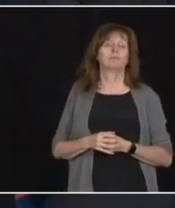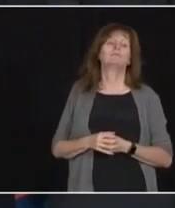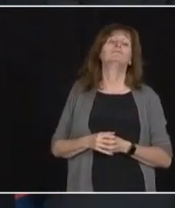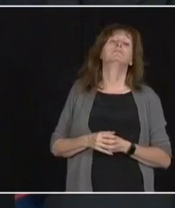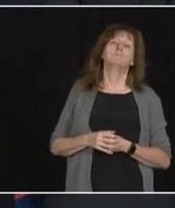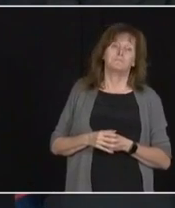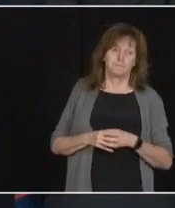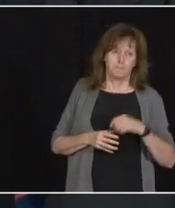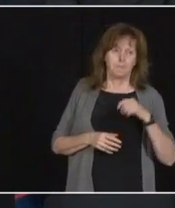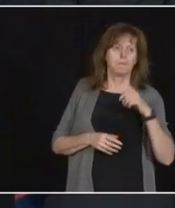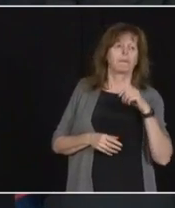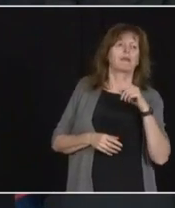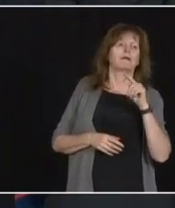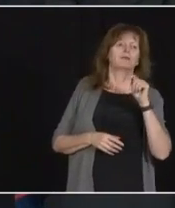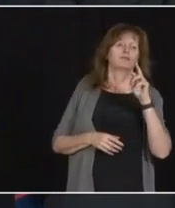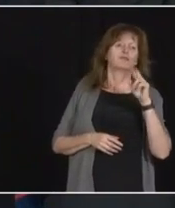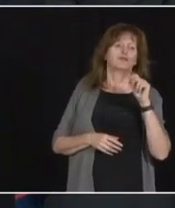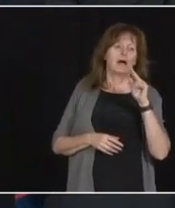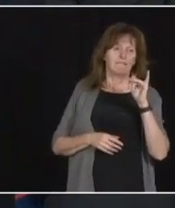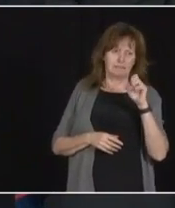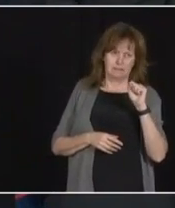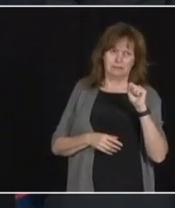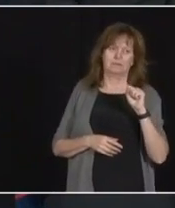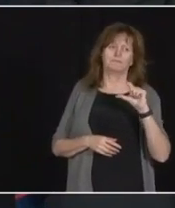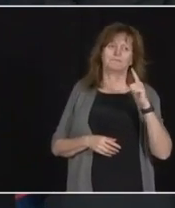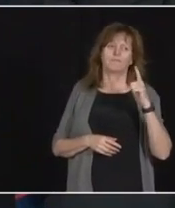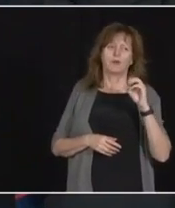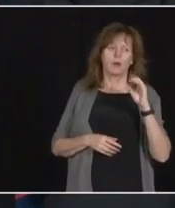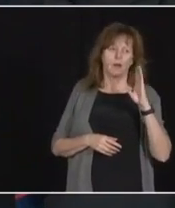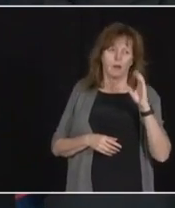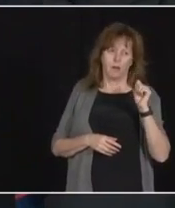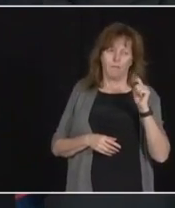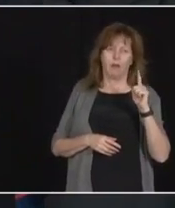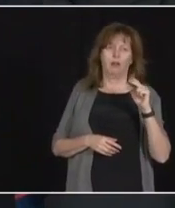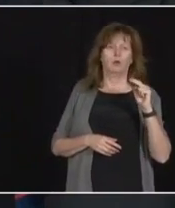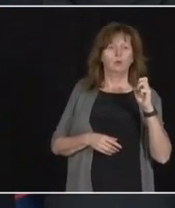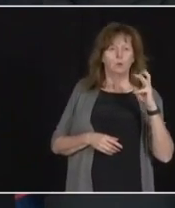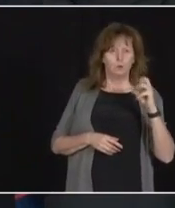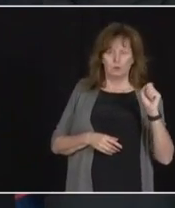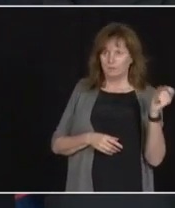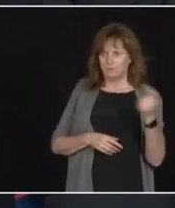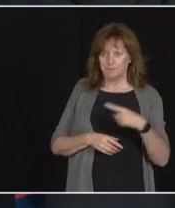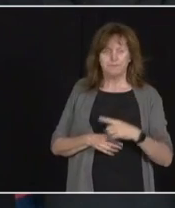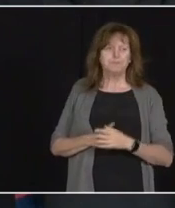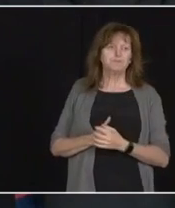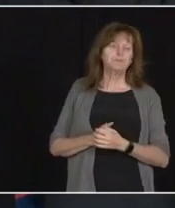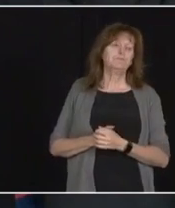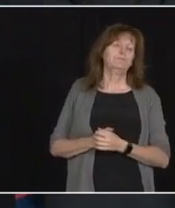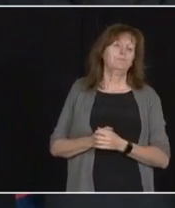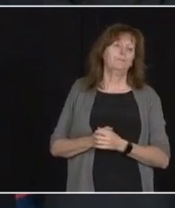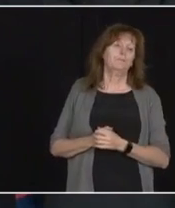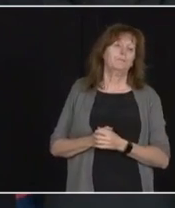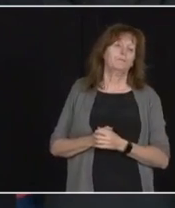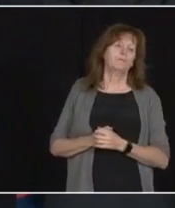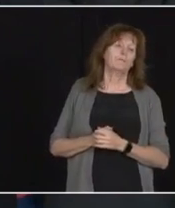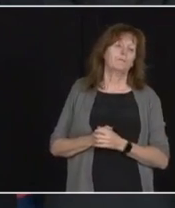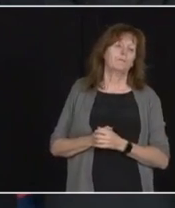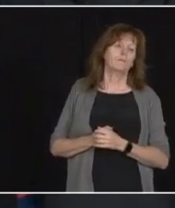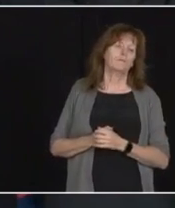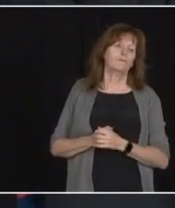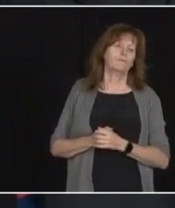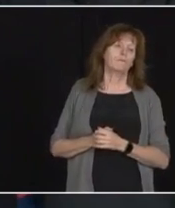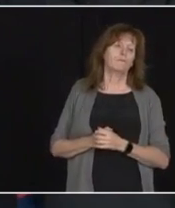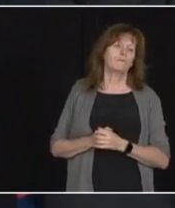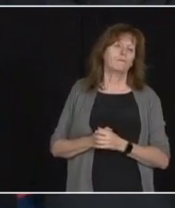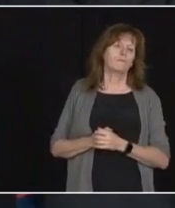Travis Denrash from Global News. Please go ahead. Hi there, Premier. How you doing? This question, good thanks. This is question might